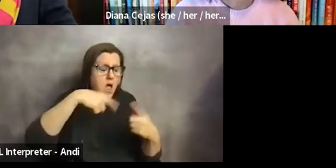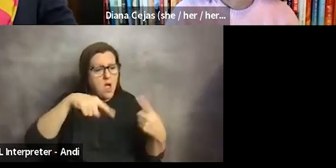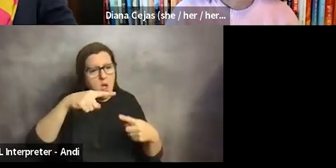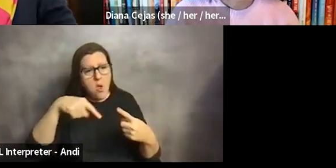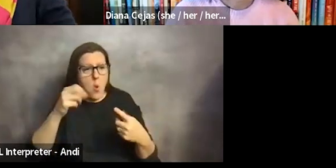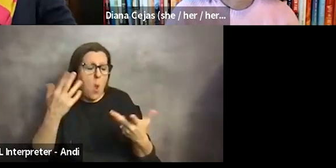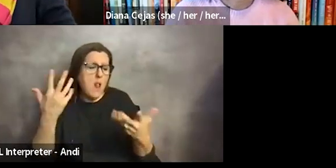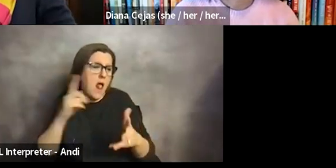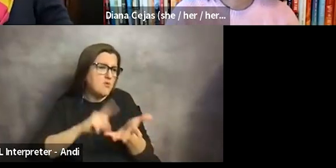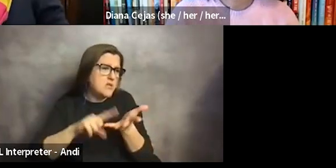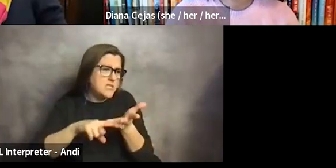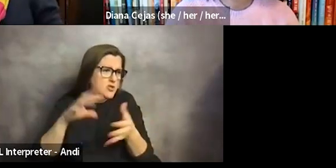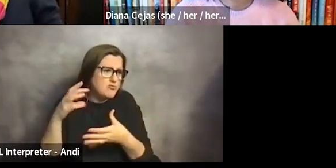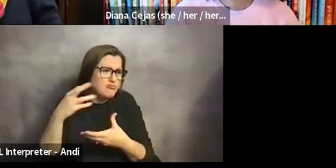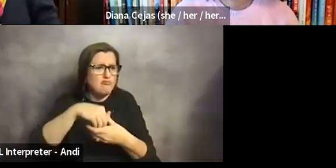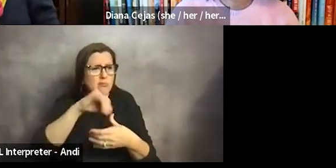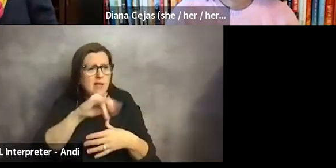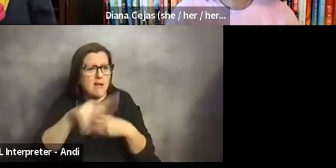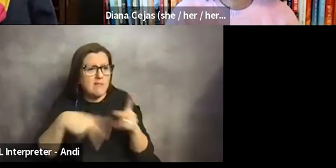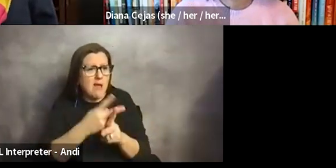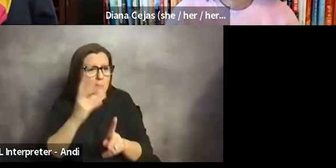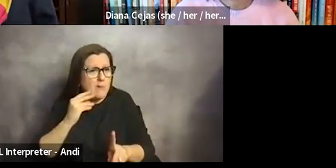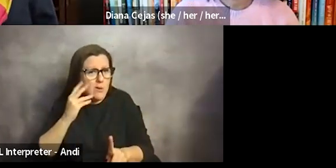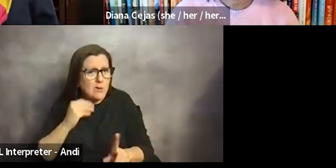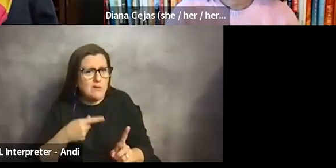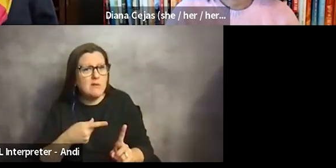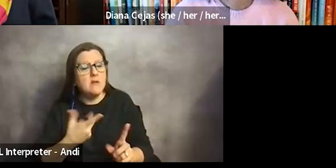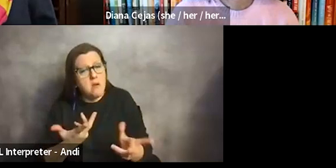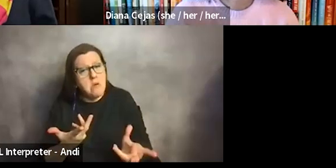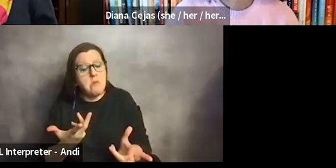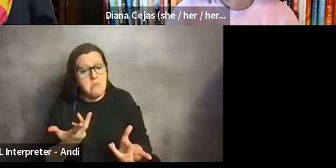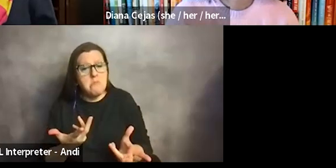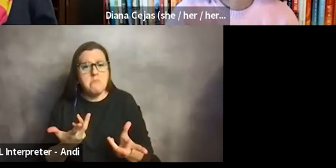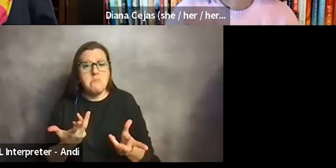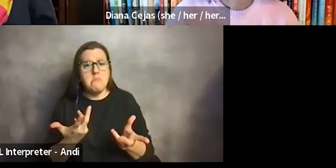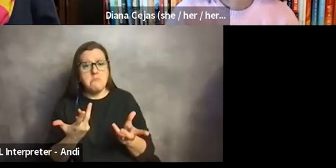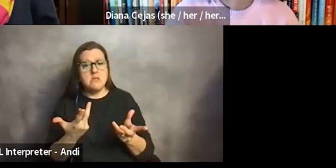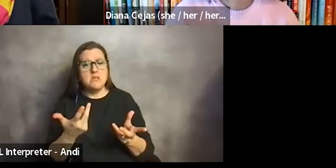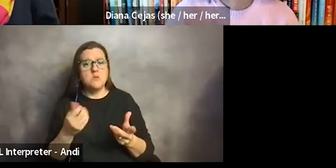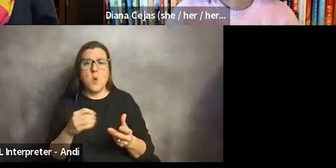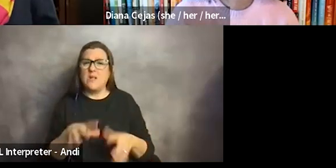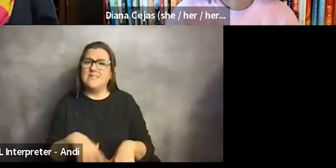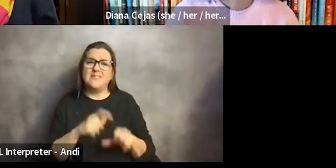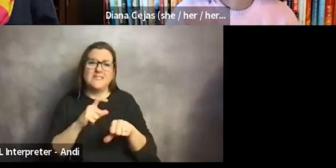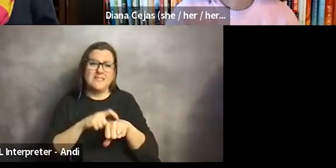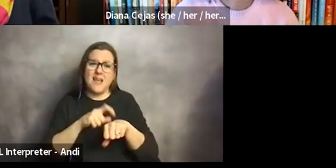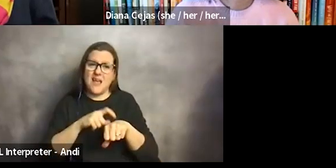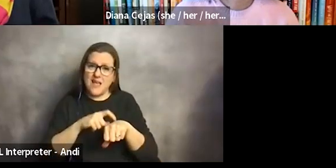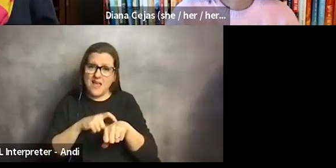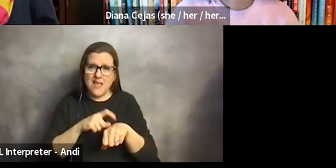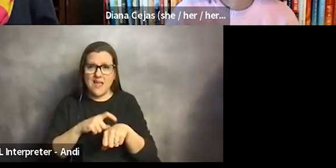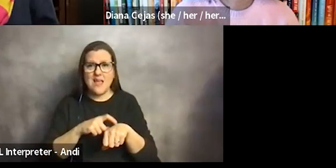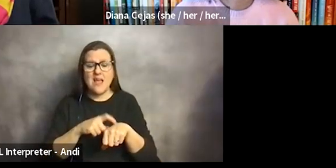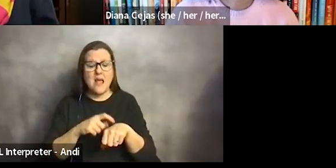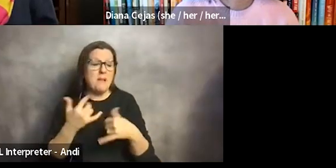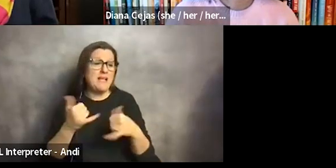research or input on that lived experience, um, as well. And I think it, it just comes with time. You know, there are certain instances and I still